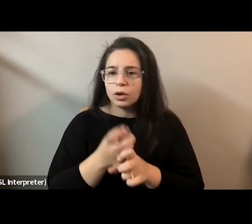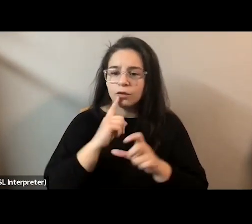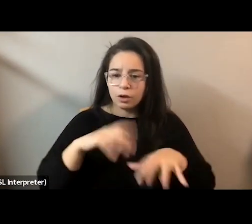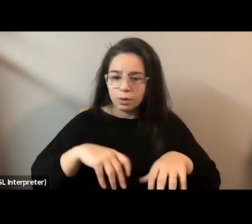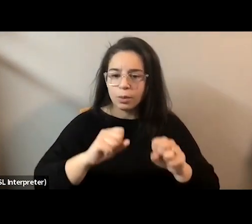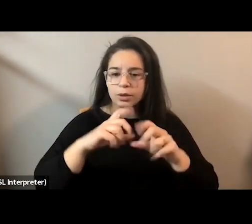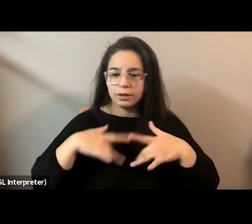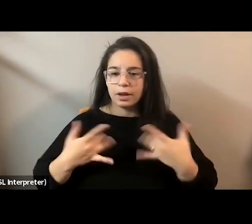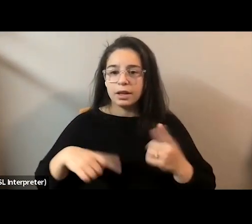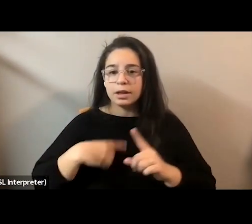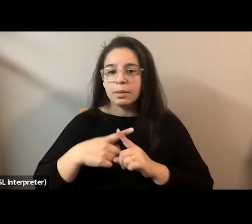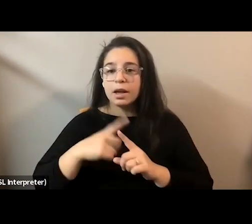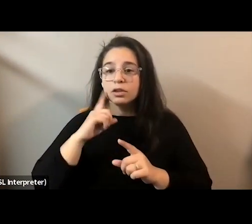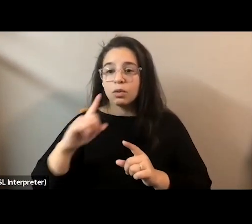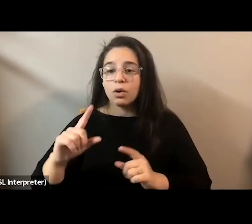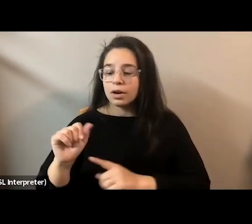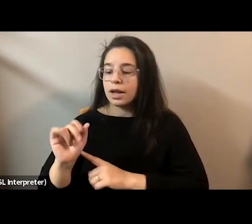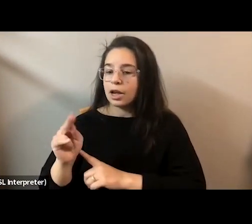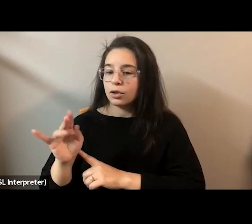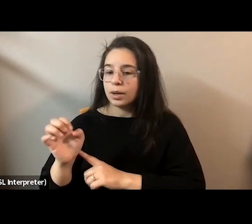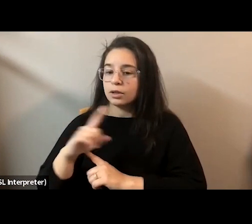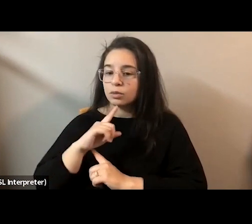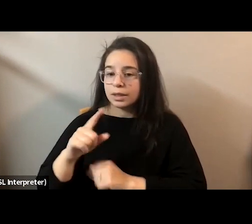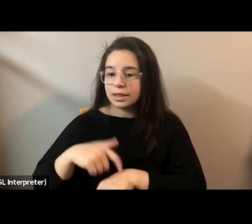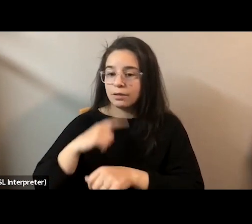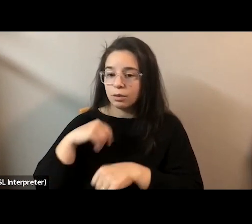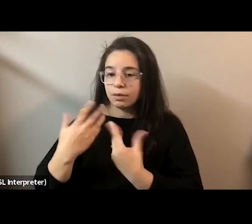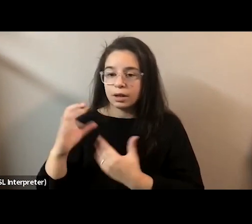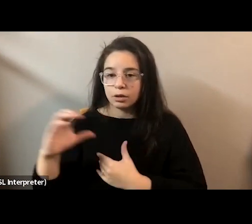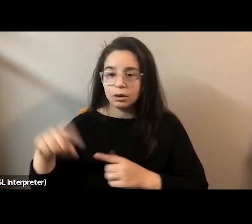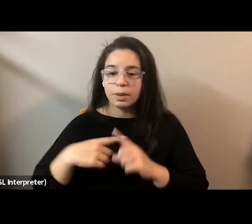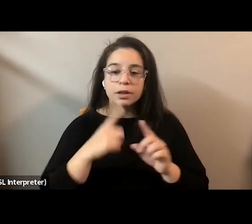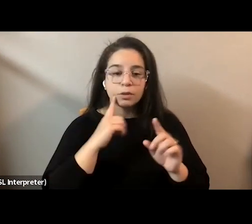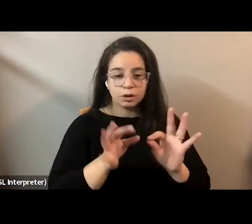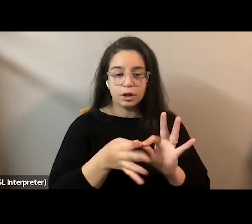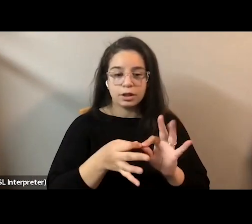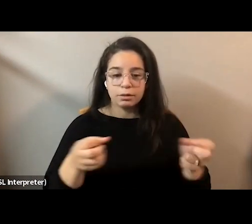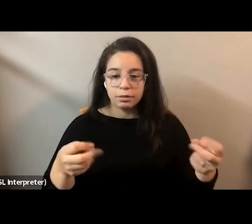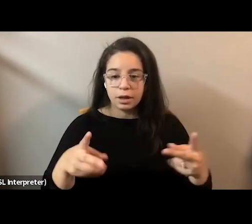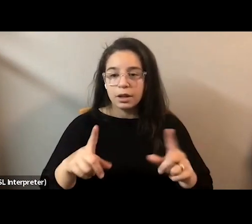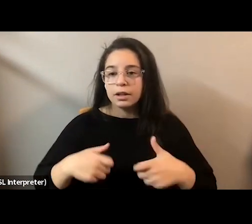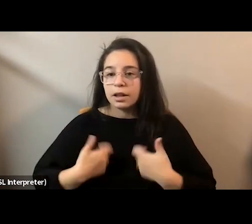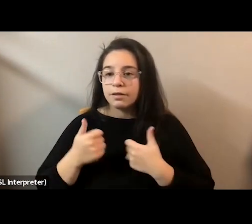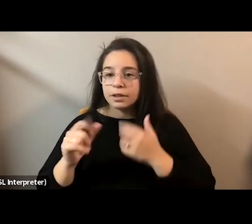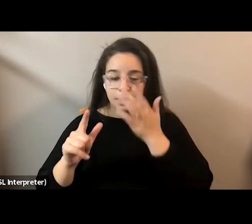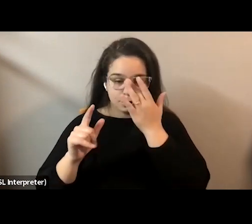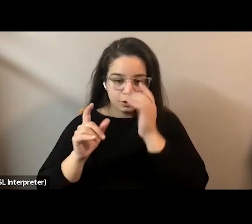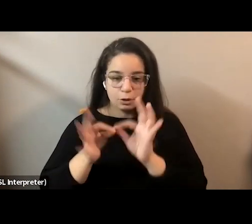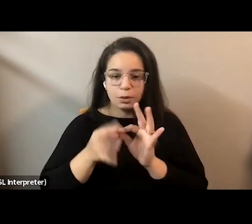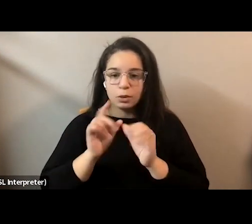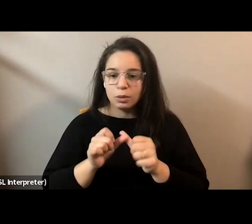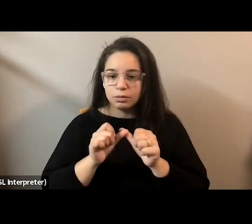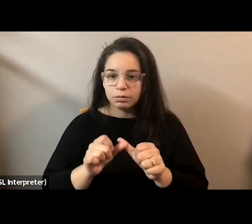and to Accurate Real Time for providing closed caption and to our translators, our live ESL translators who have stayed with us